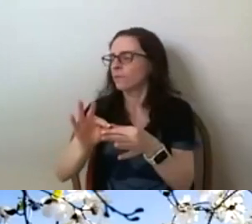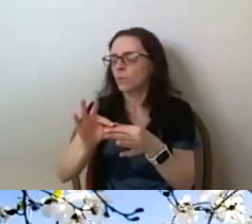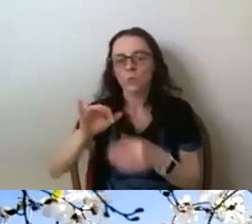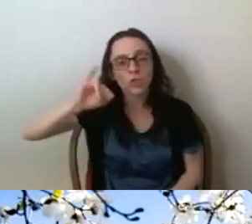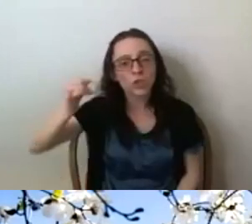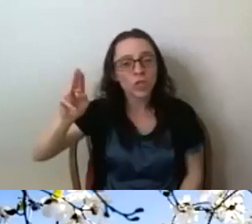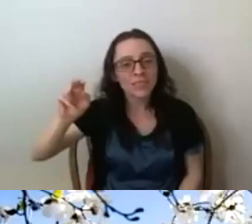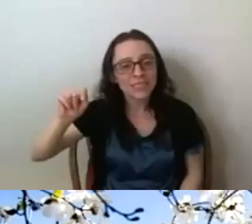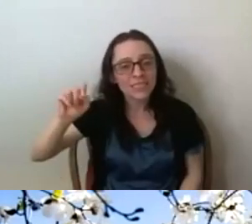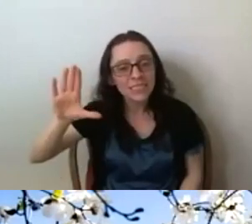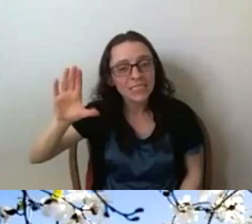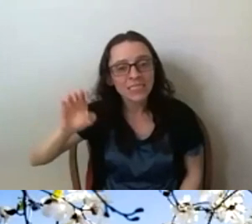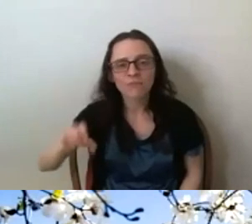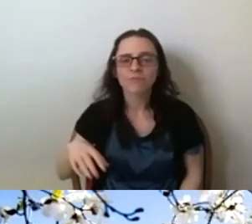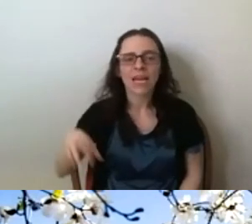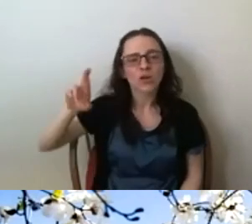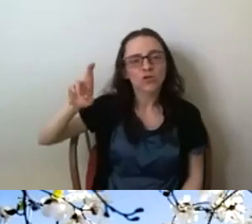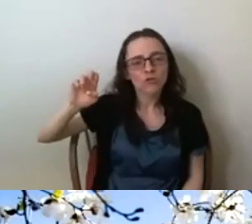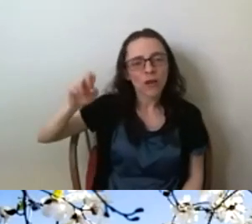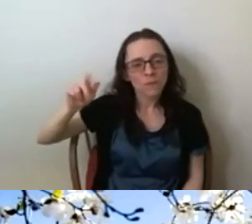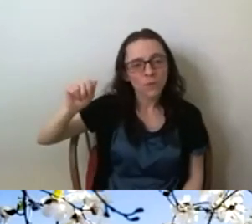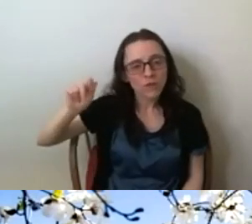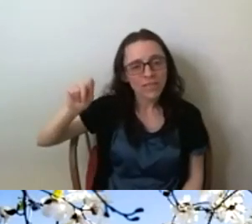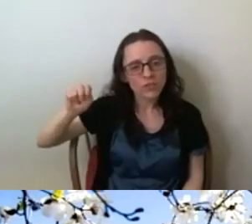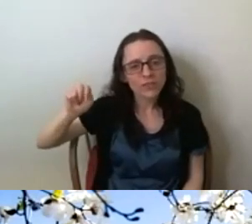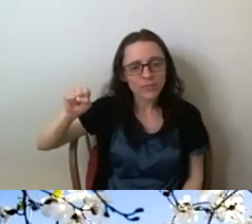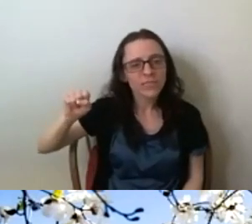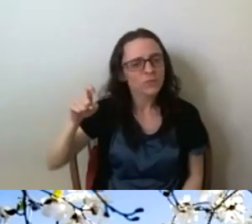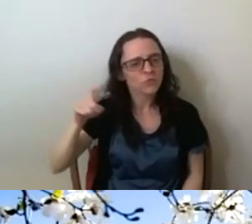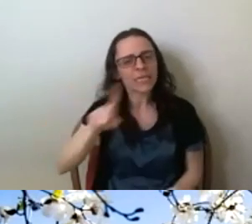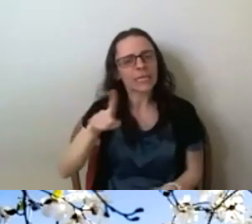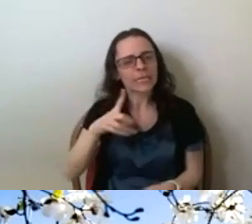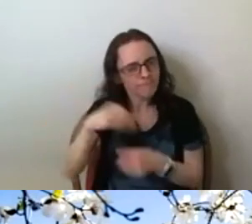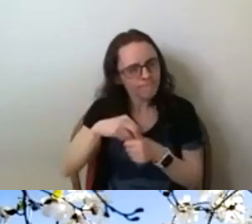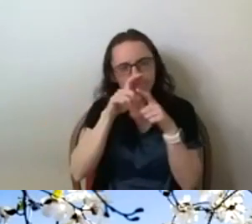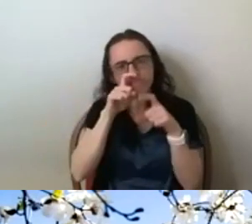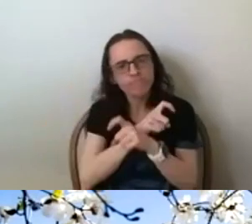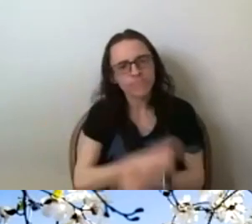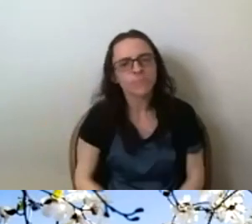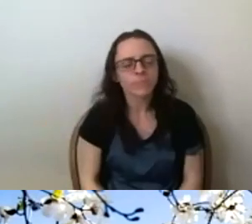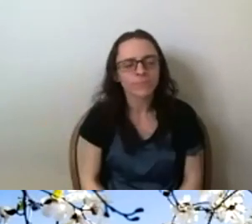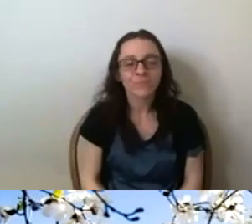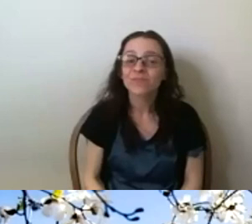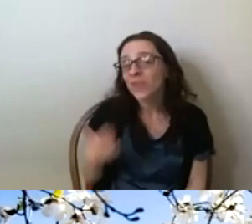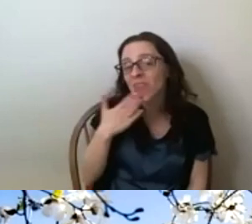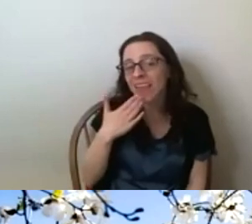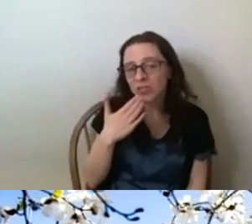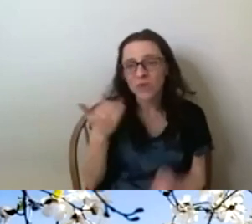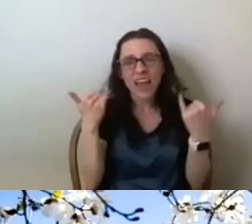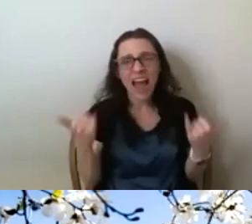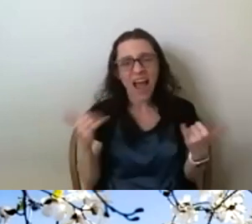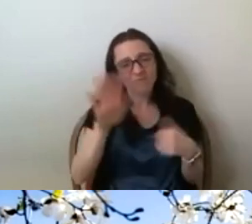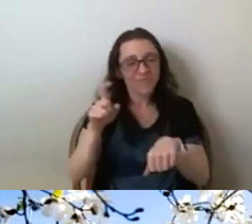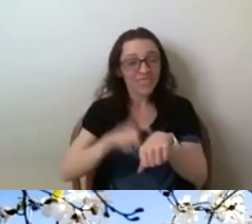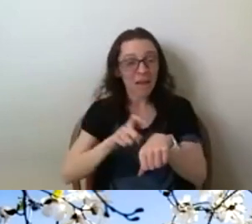in general. Mm-hmm. Okay. Thank you. Well, we're right around at time. So